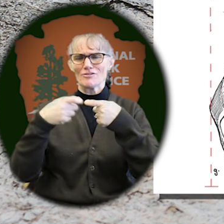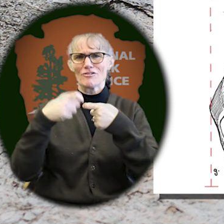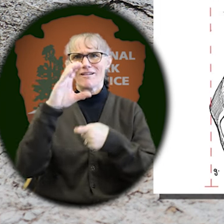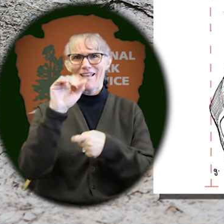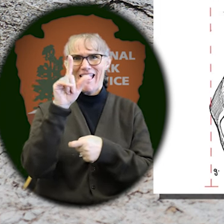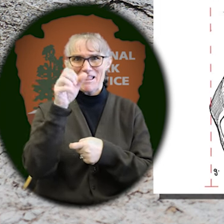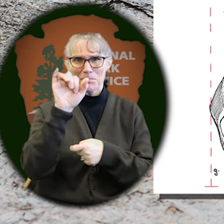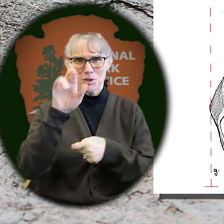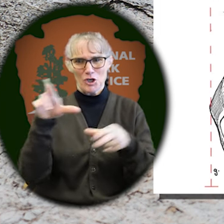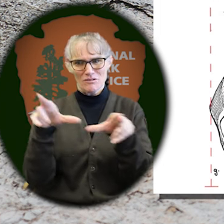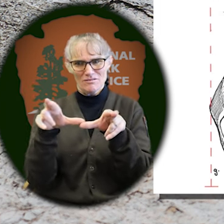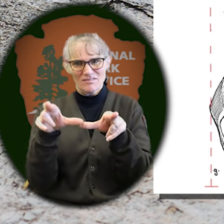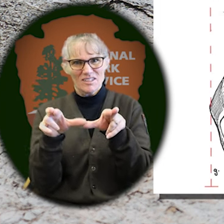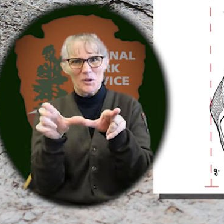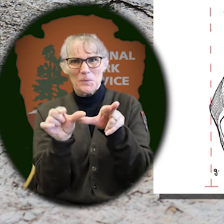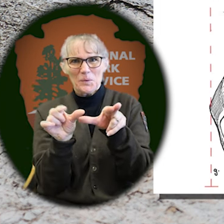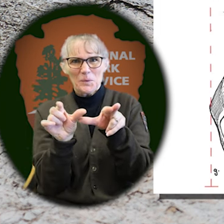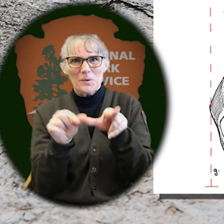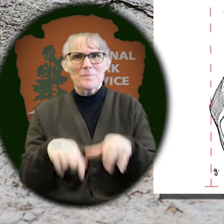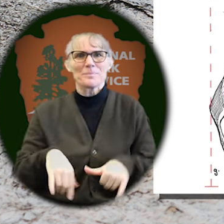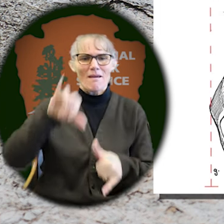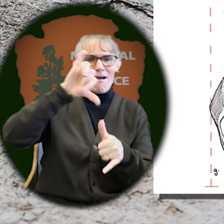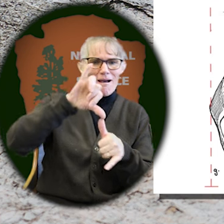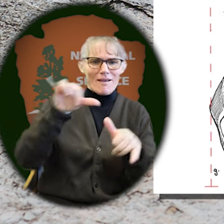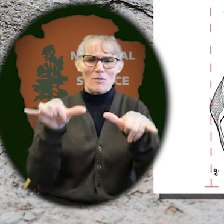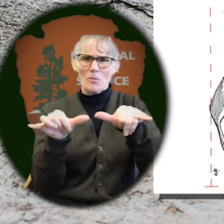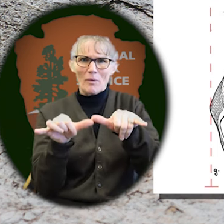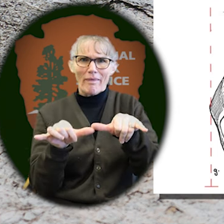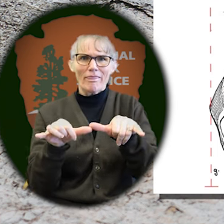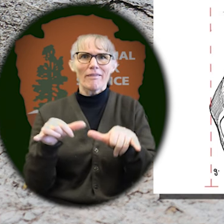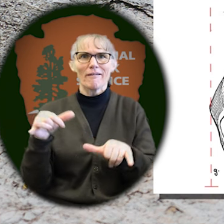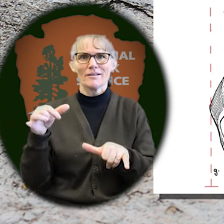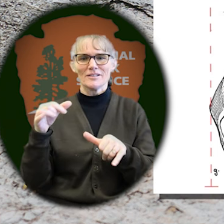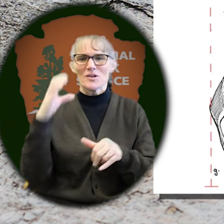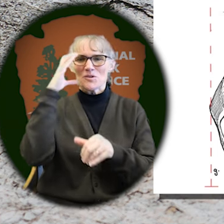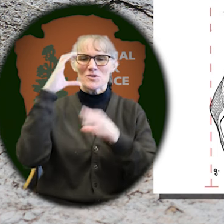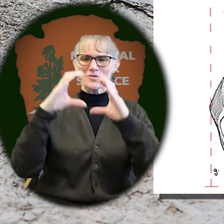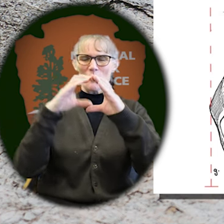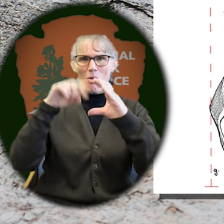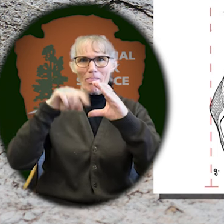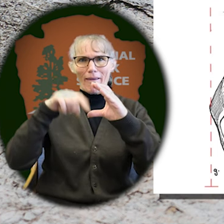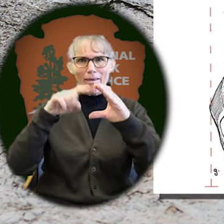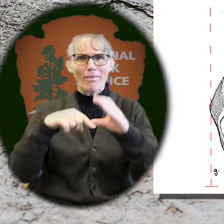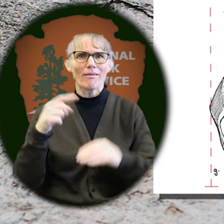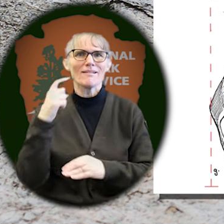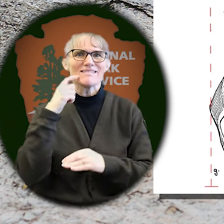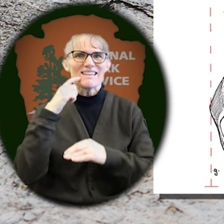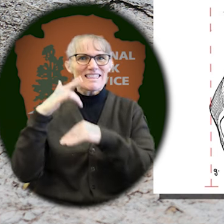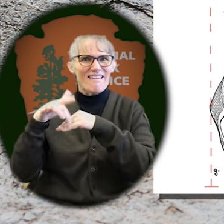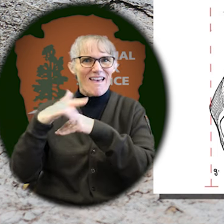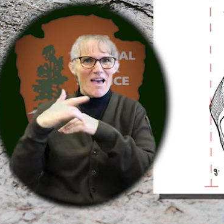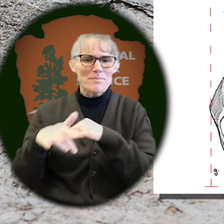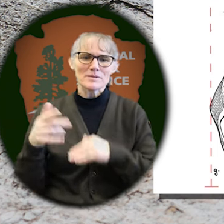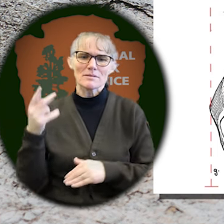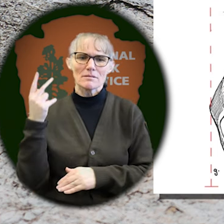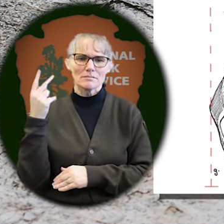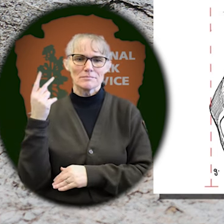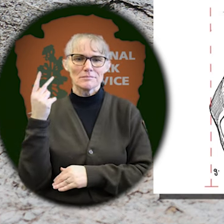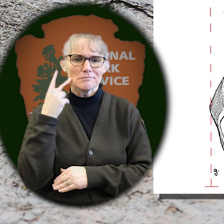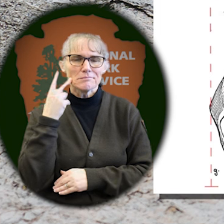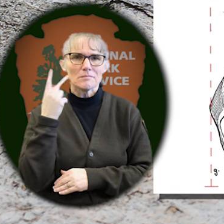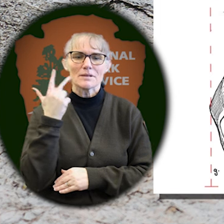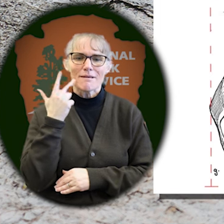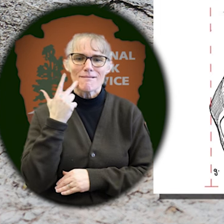measured height, width, length of skull, diastema, molars, premolars,